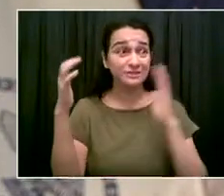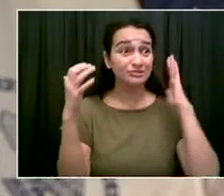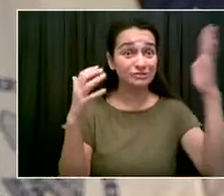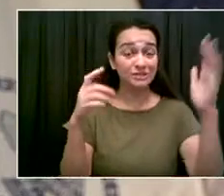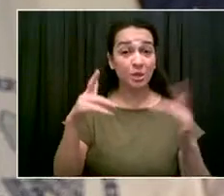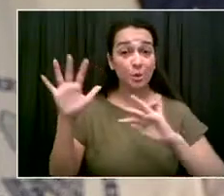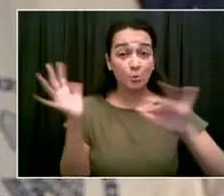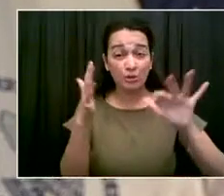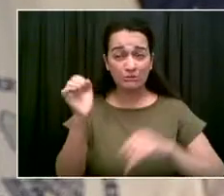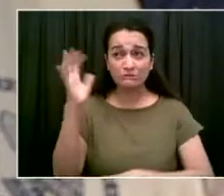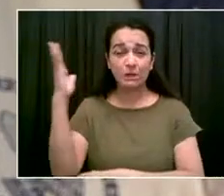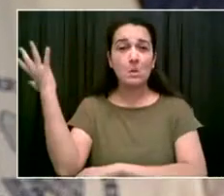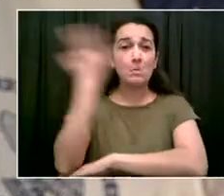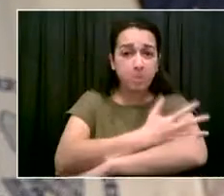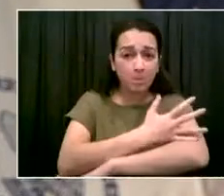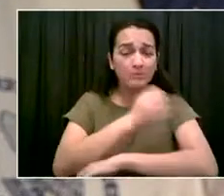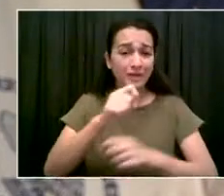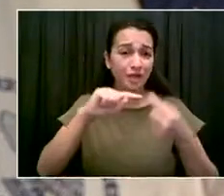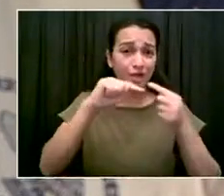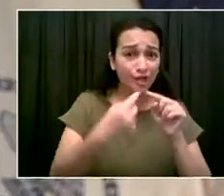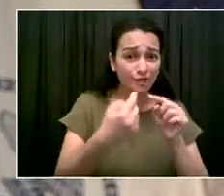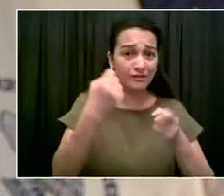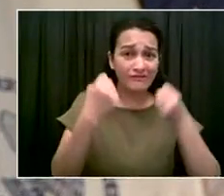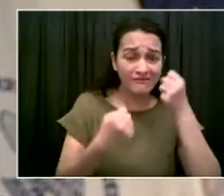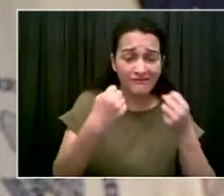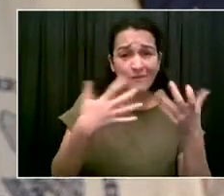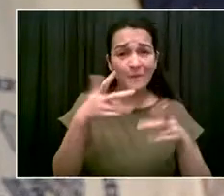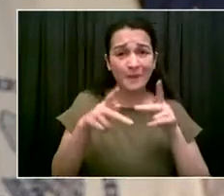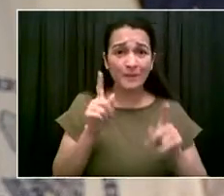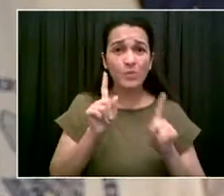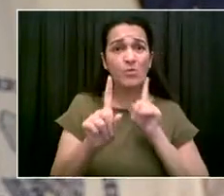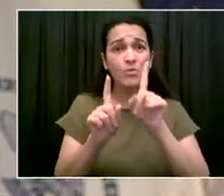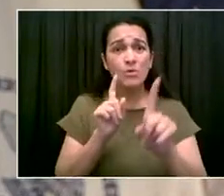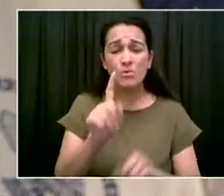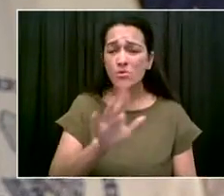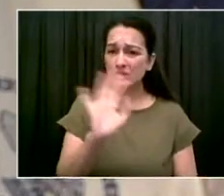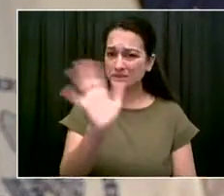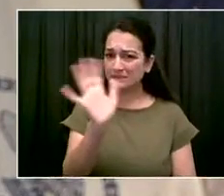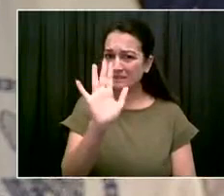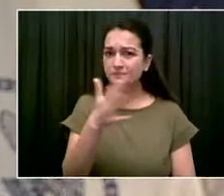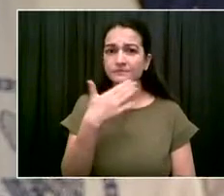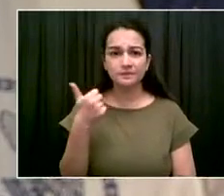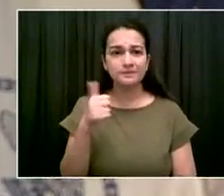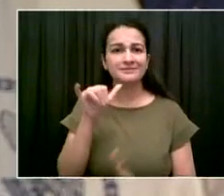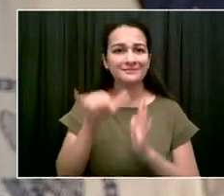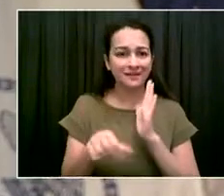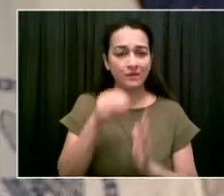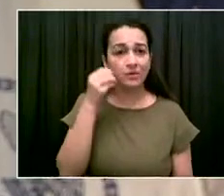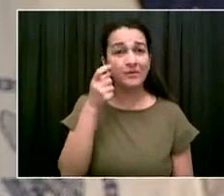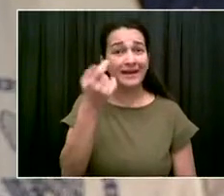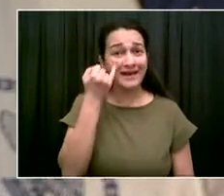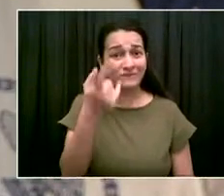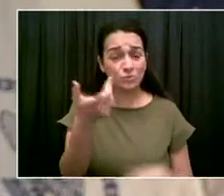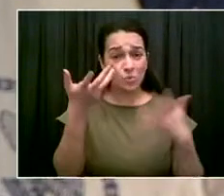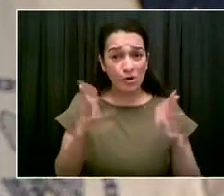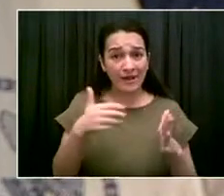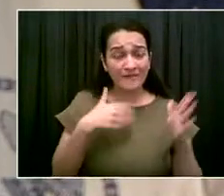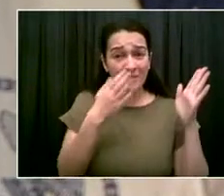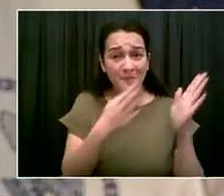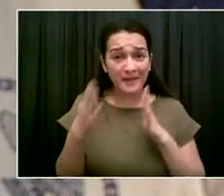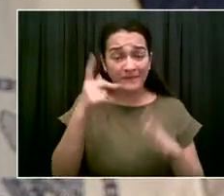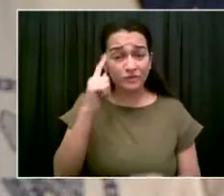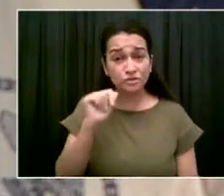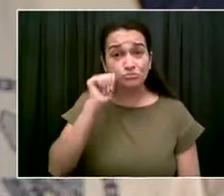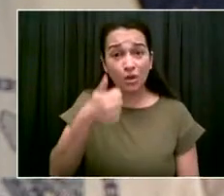The bottom line is take time now. Change your plans for tomorrow if you have to. Prepare if you're in some place prone to